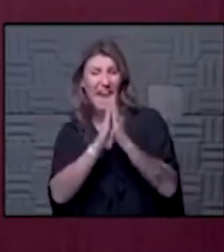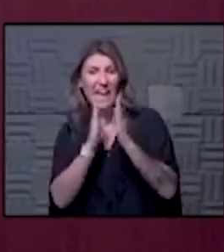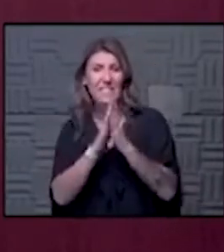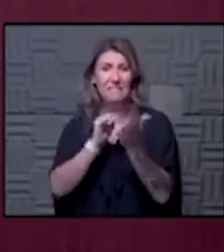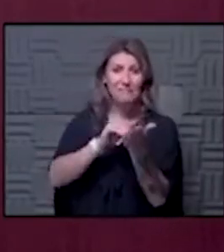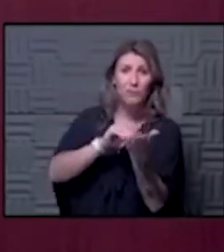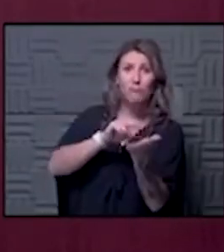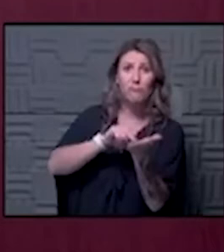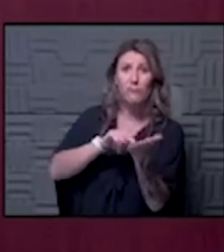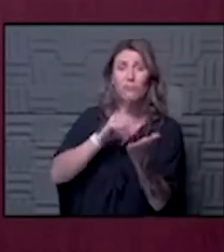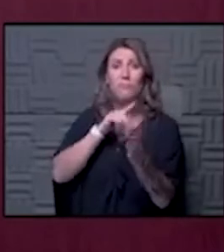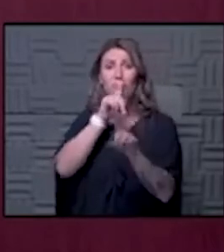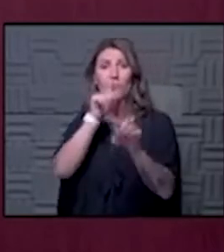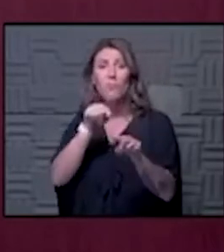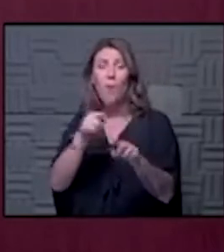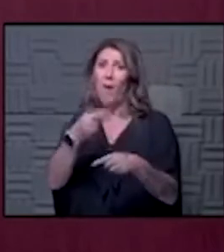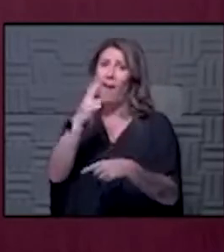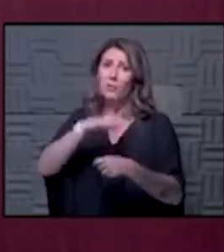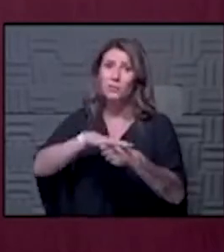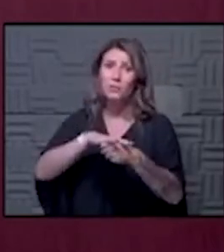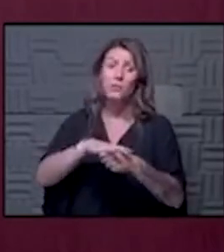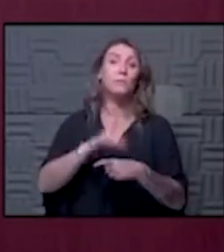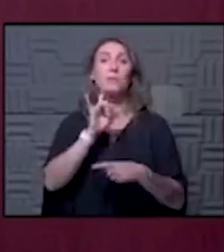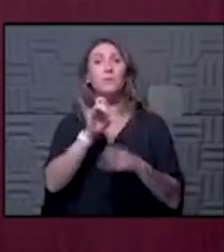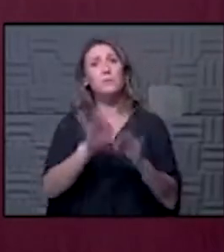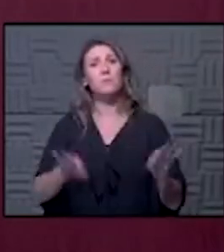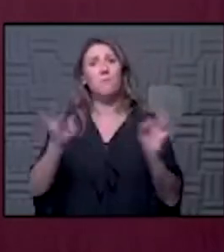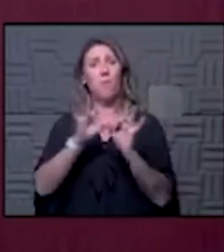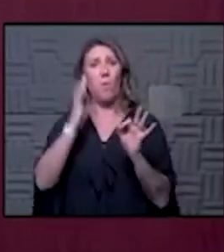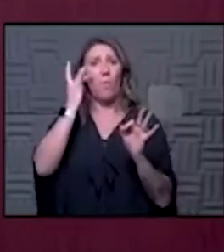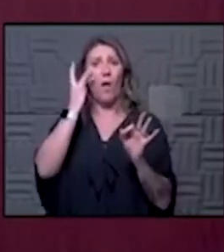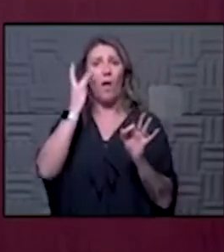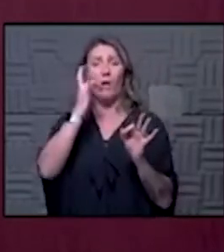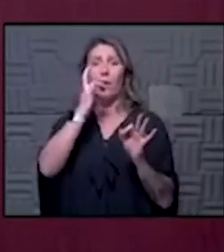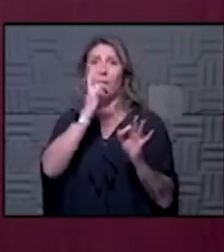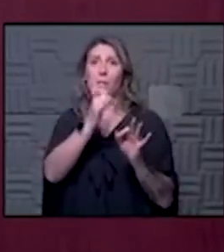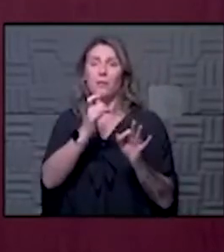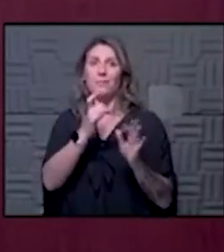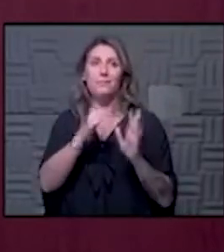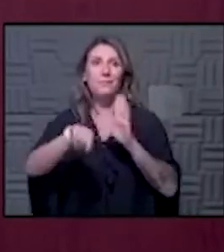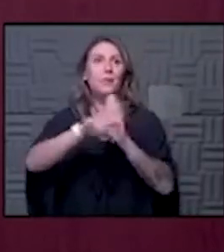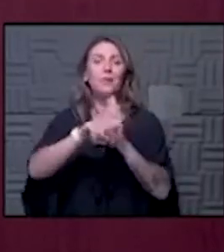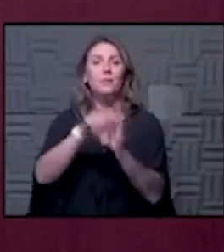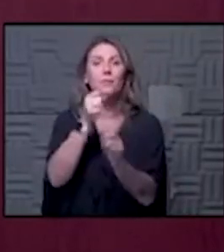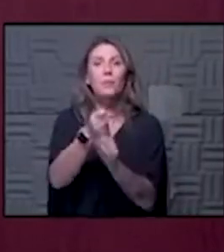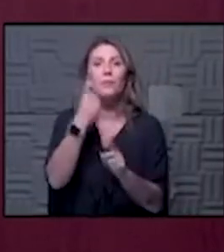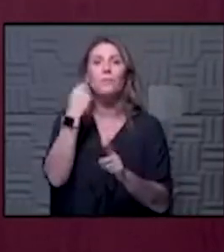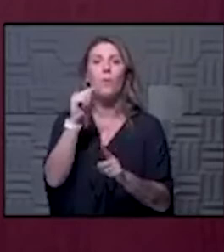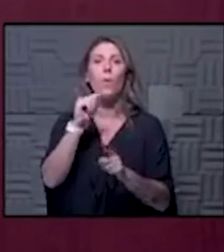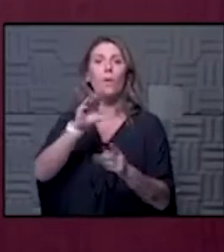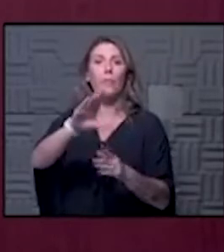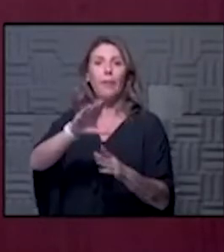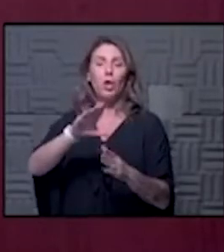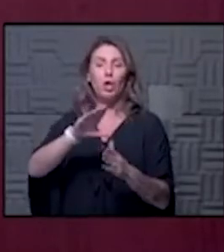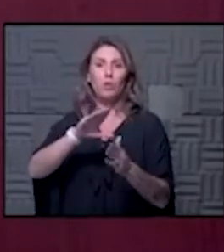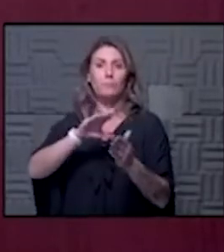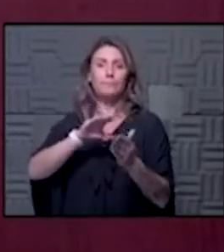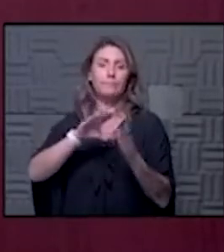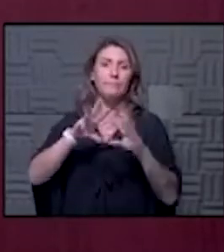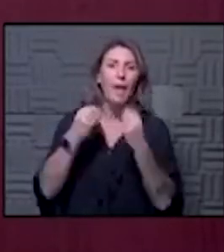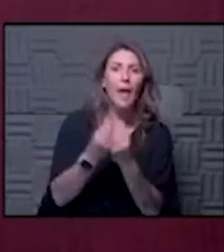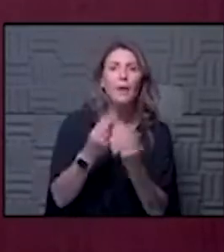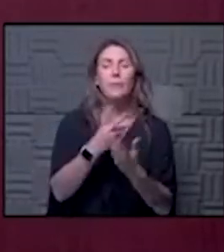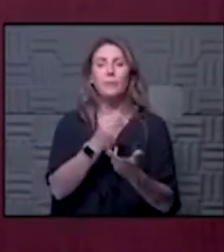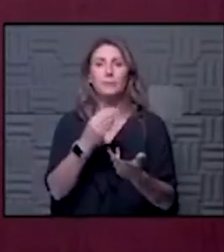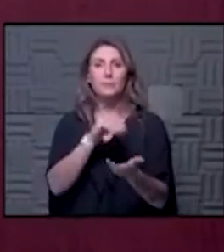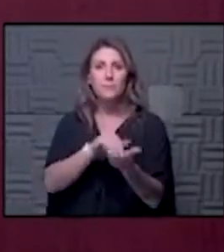and that matters not just because it has negative impact or sequela for the physicians and their families but because